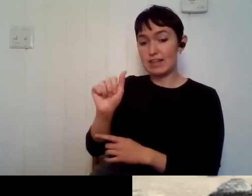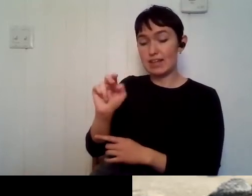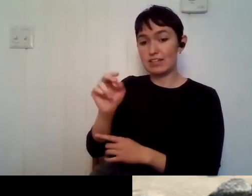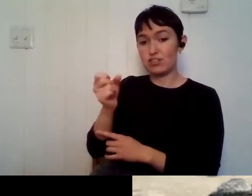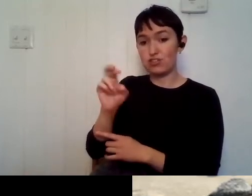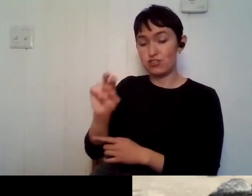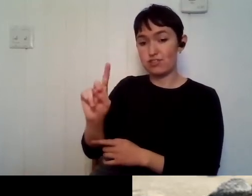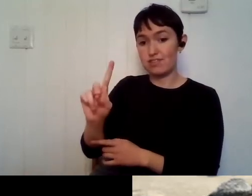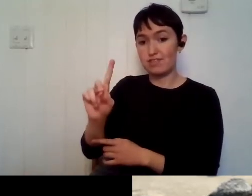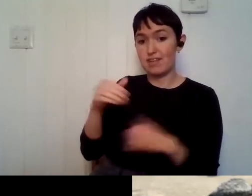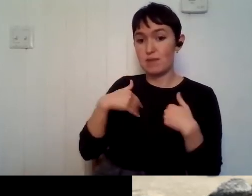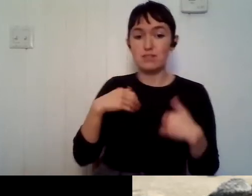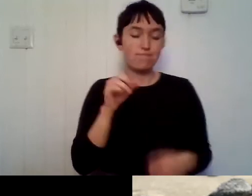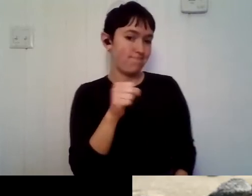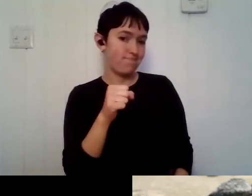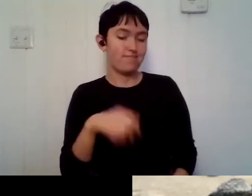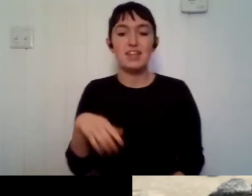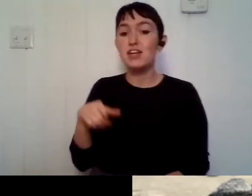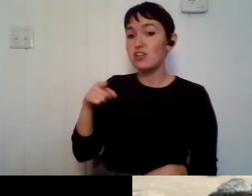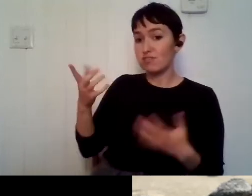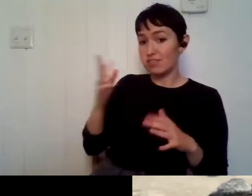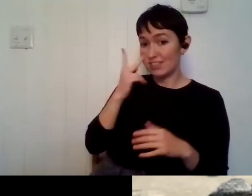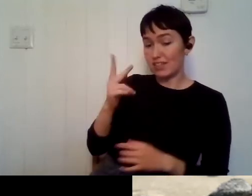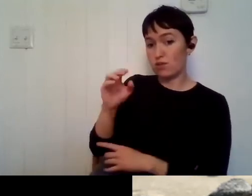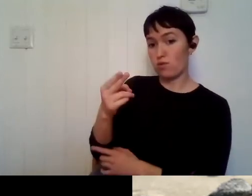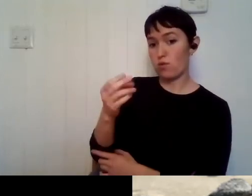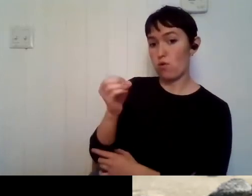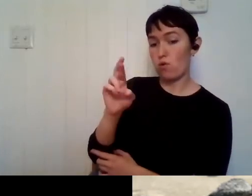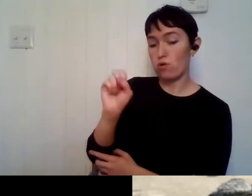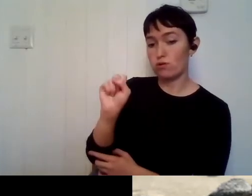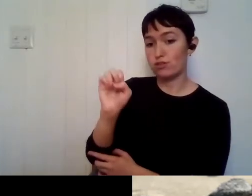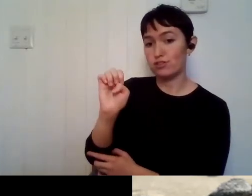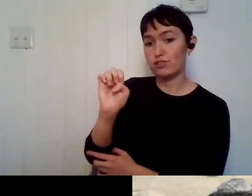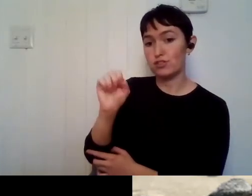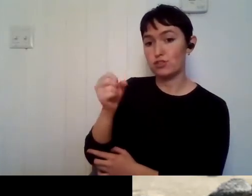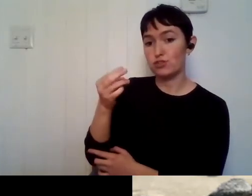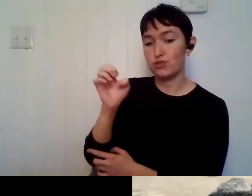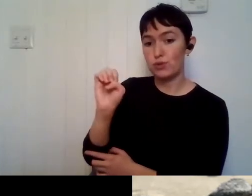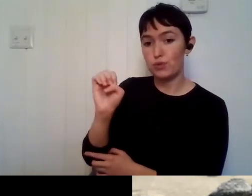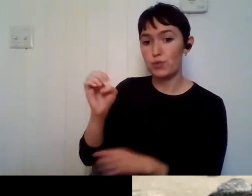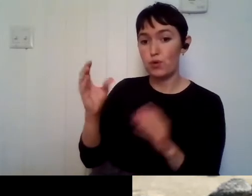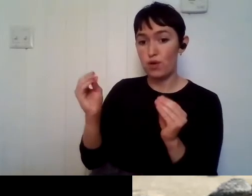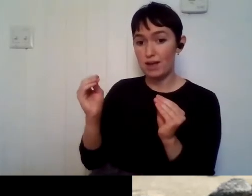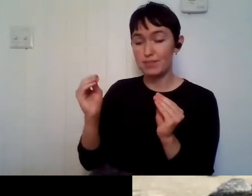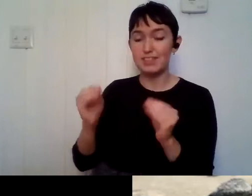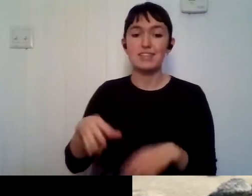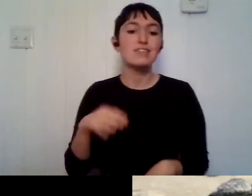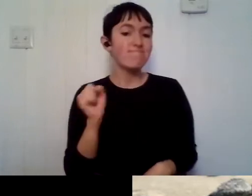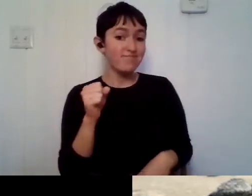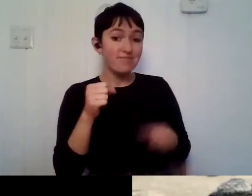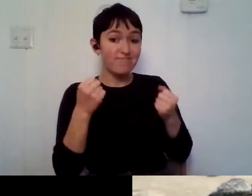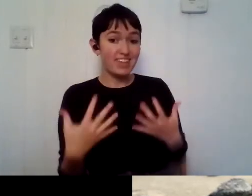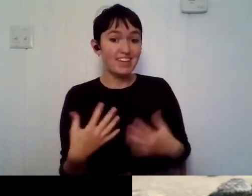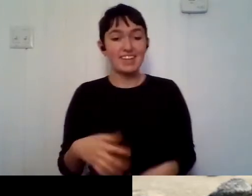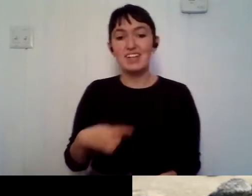worked? Have you seen a horseshoe crab? I have a bunch of them. Yeah. I have, um, a really little one that I found. Uh, I think it might,